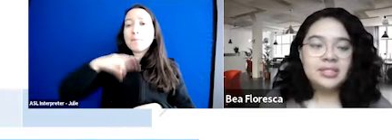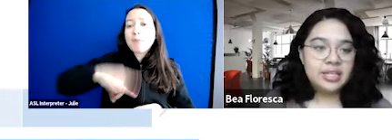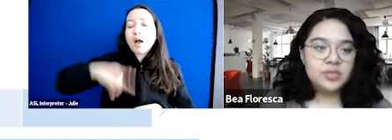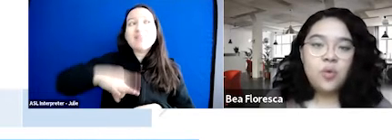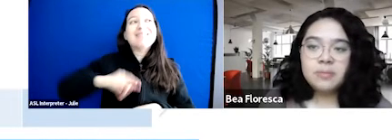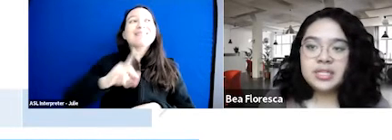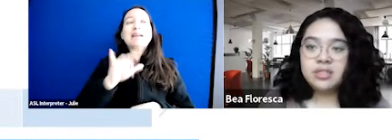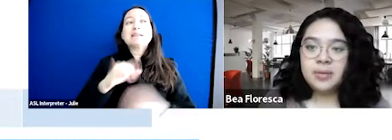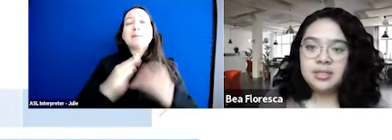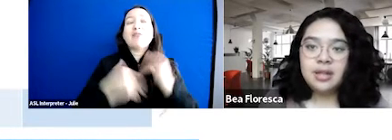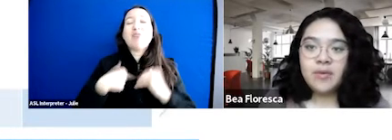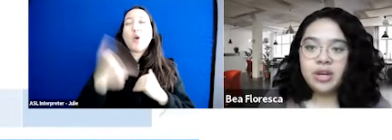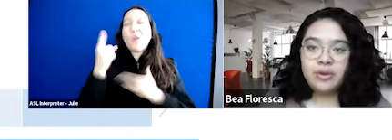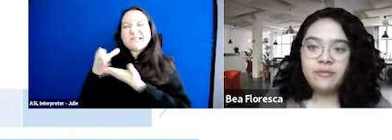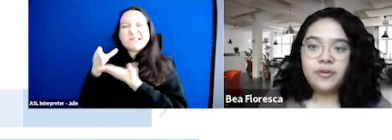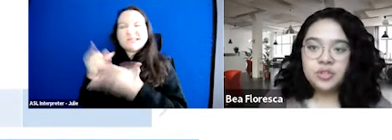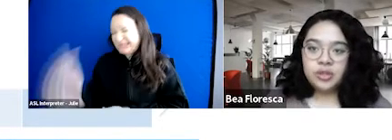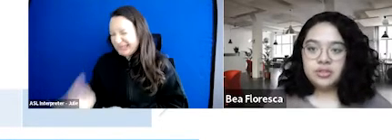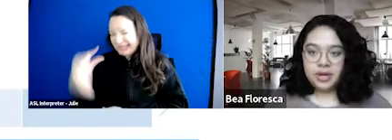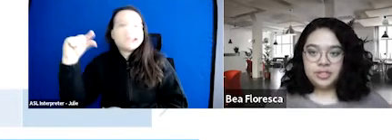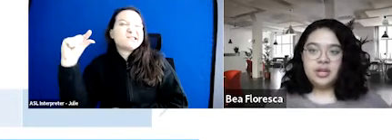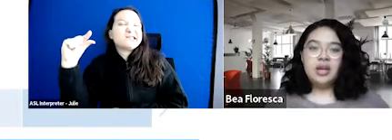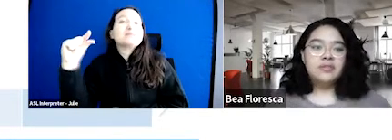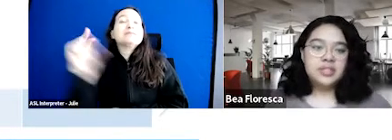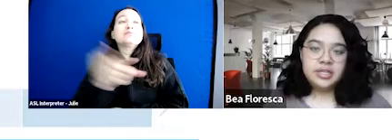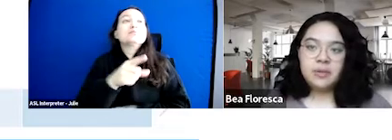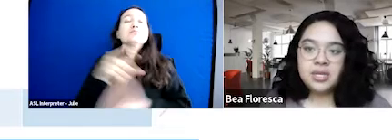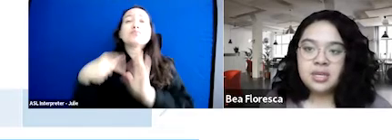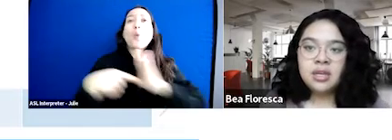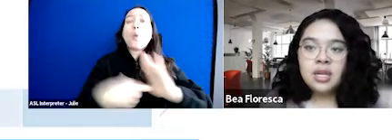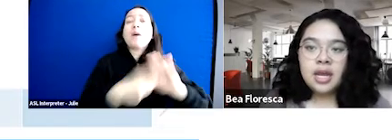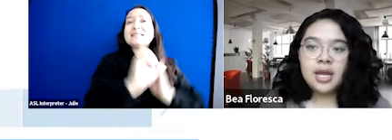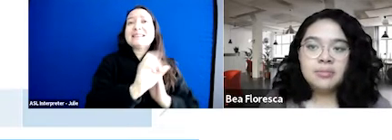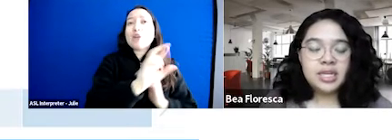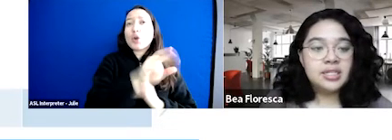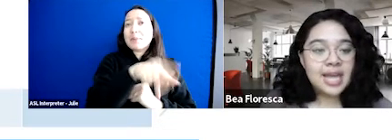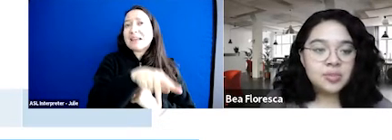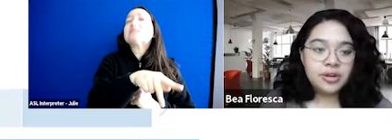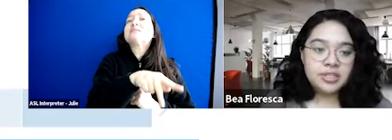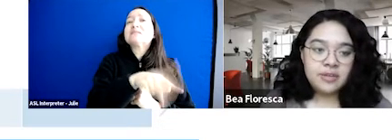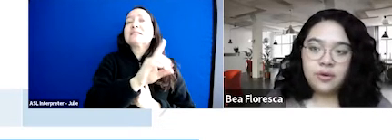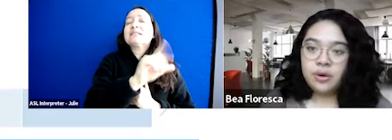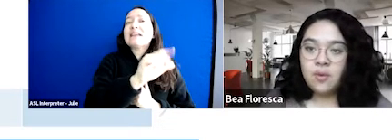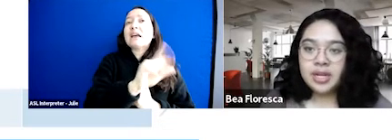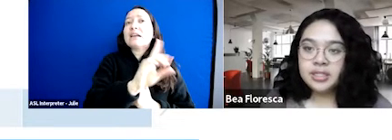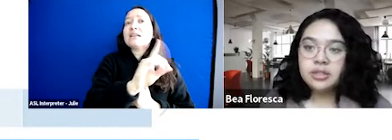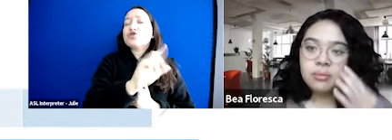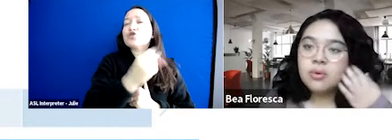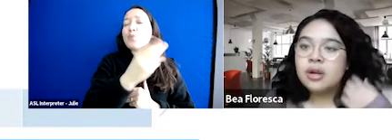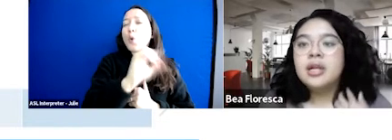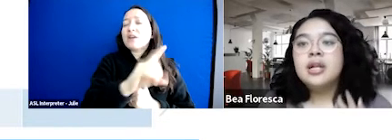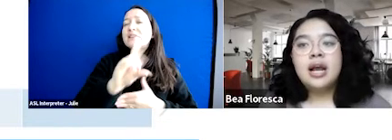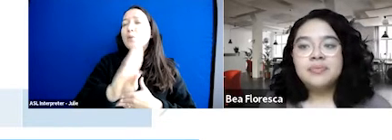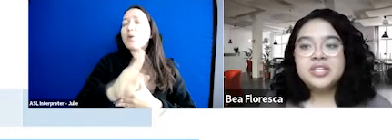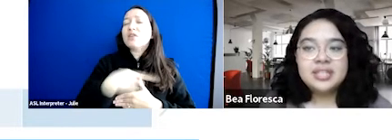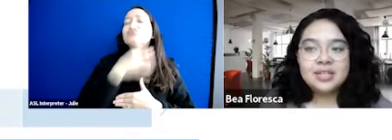program is like this one piece of the puzzle, I want to point folks towards the direction of the CRP data dashboards. If you're wanting to learn